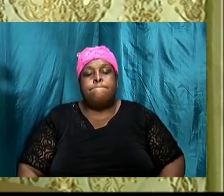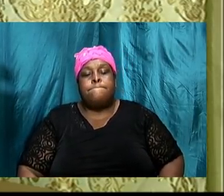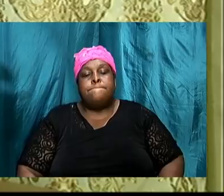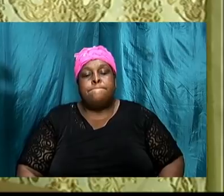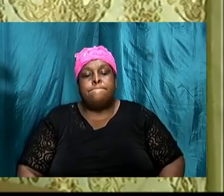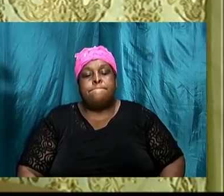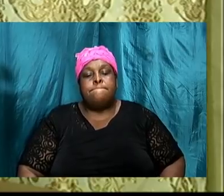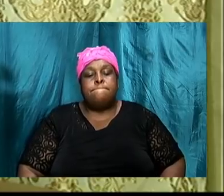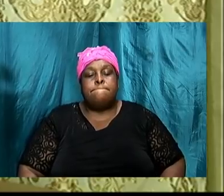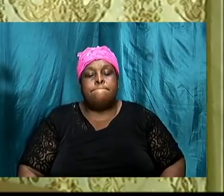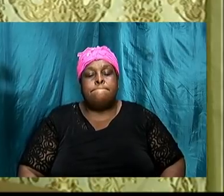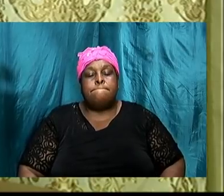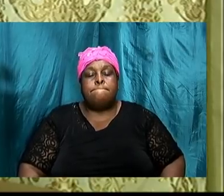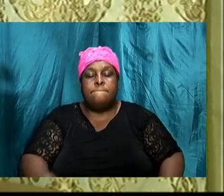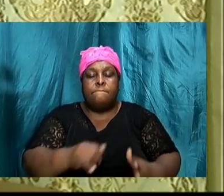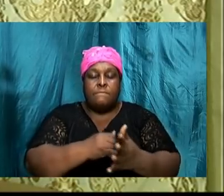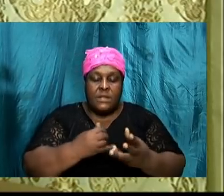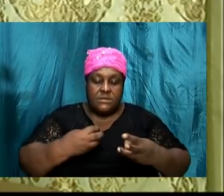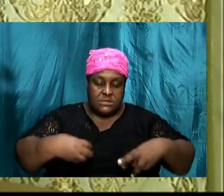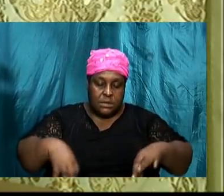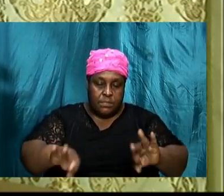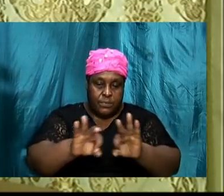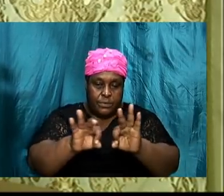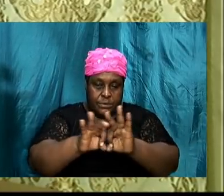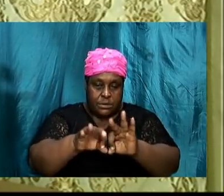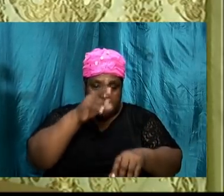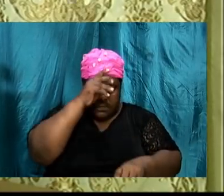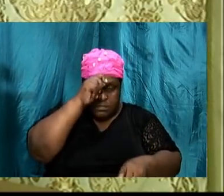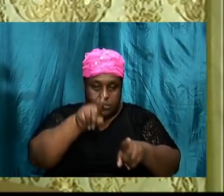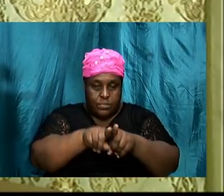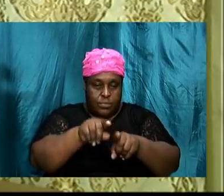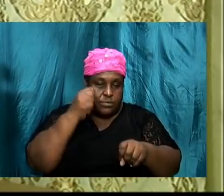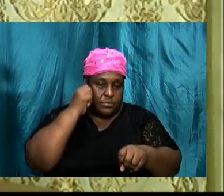it it it is important brothers and sisters